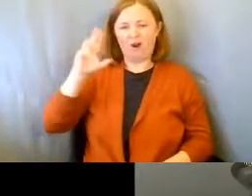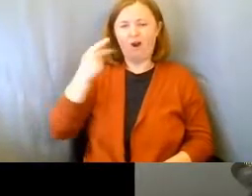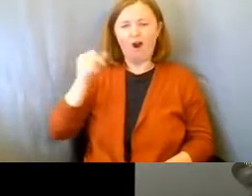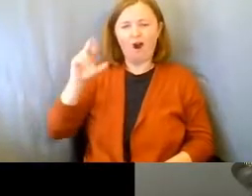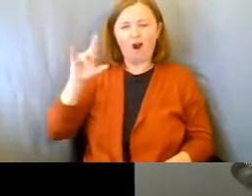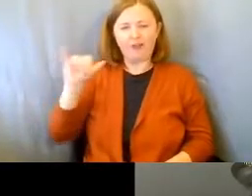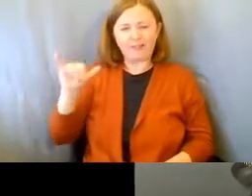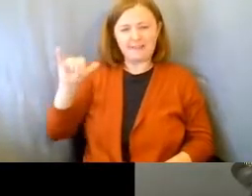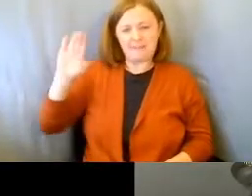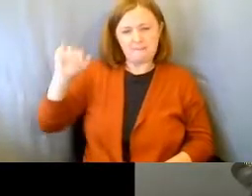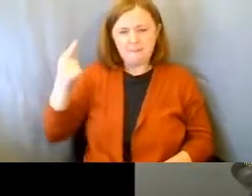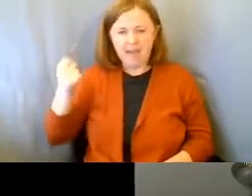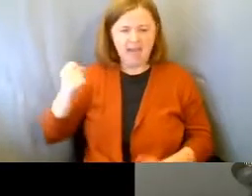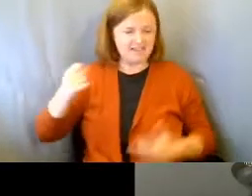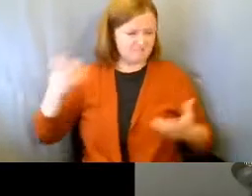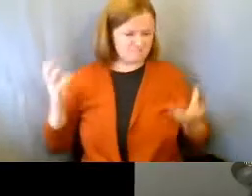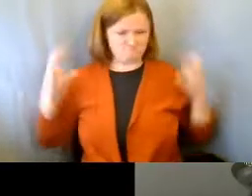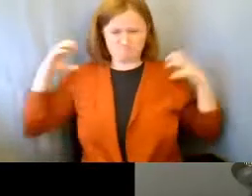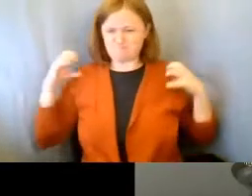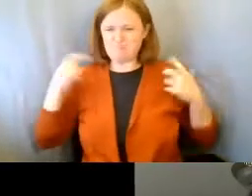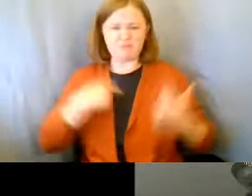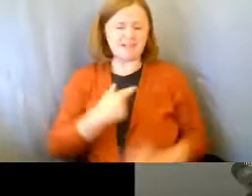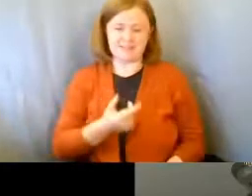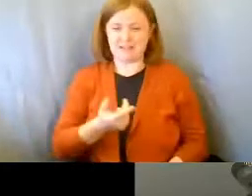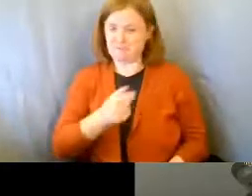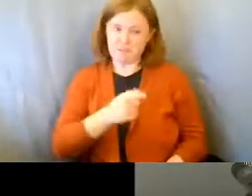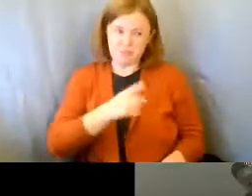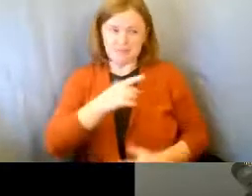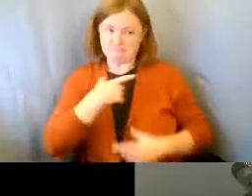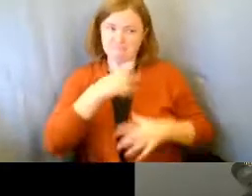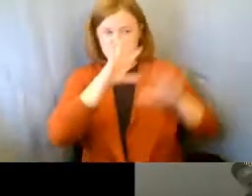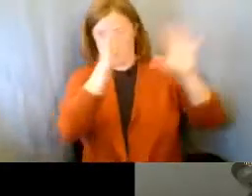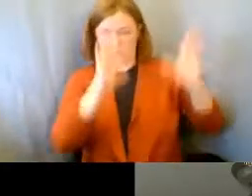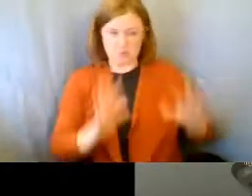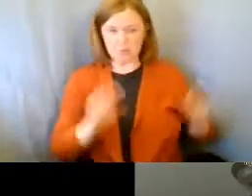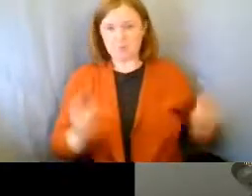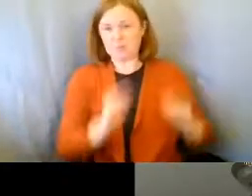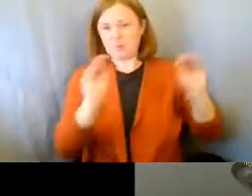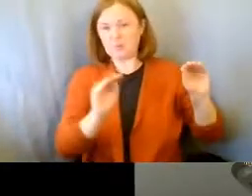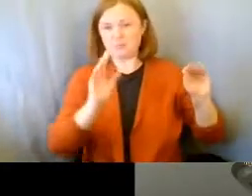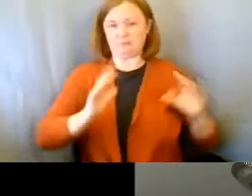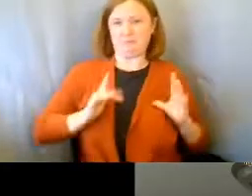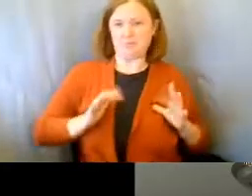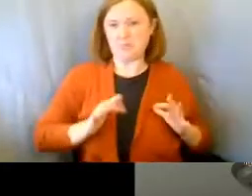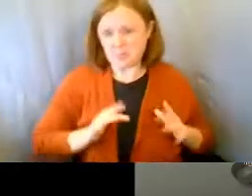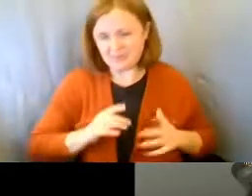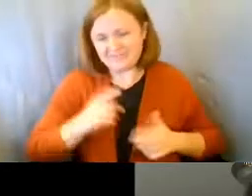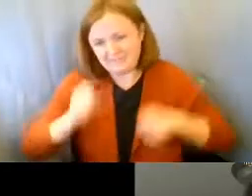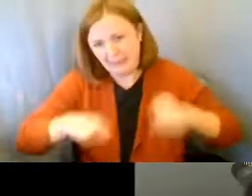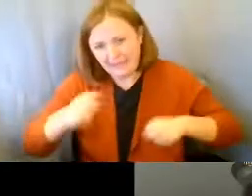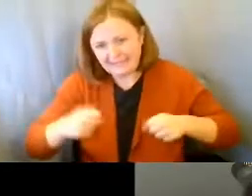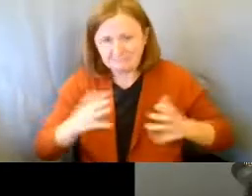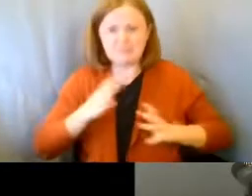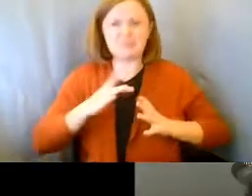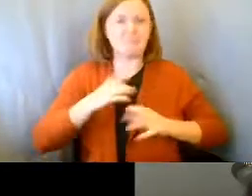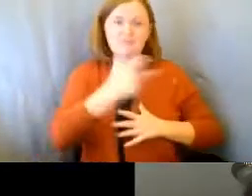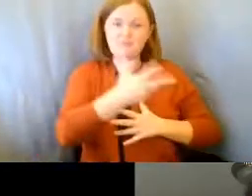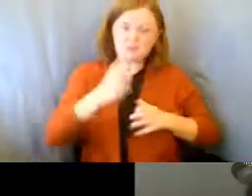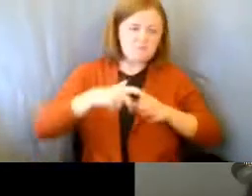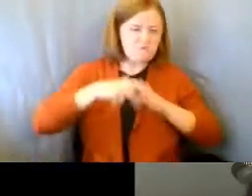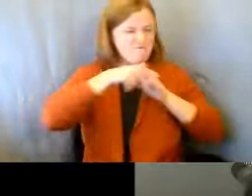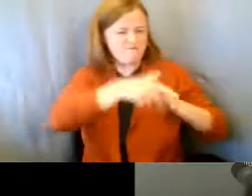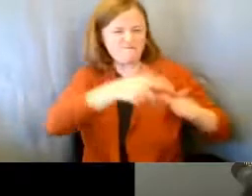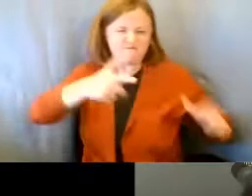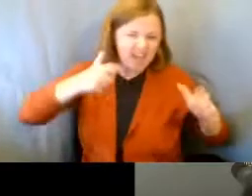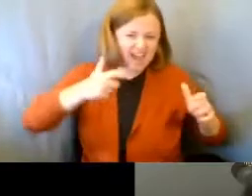made it just as cool as you can make bicycles, right? If he wants to go really fast, he rides that one. If he